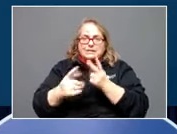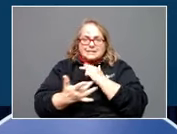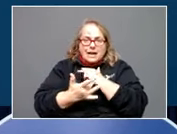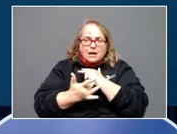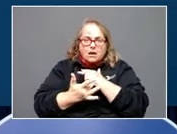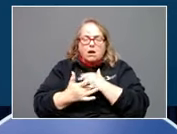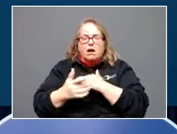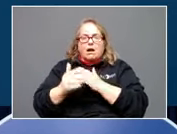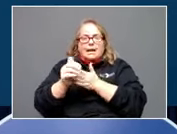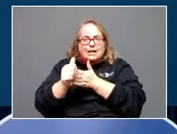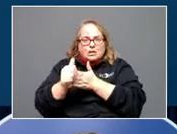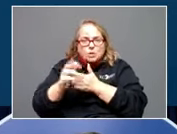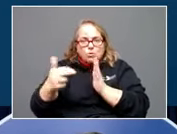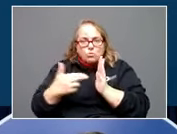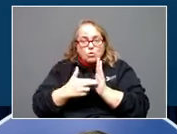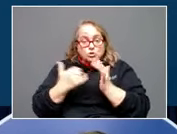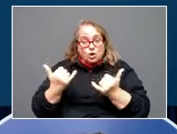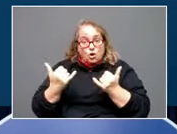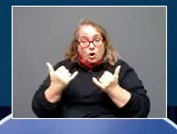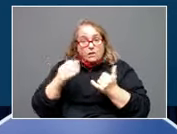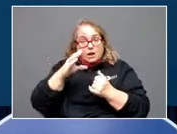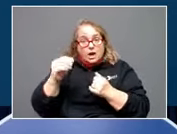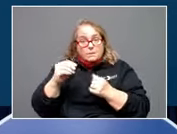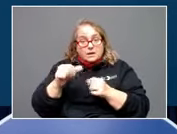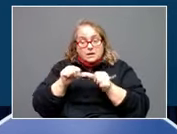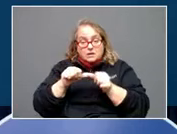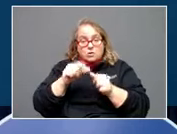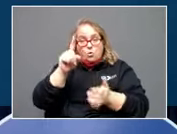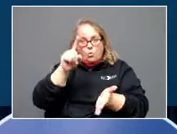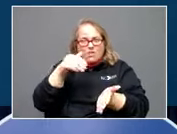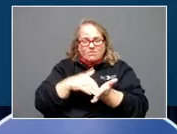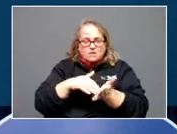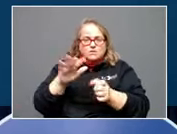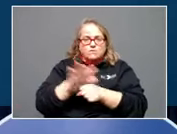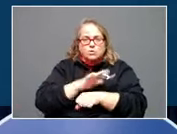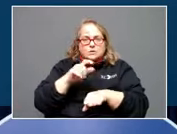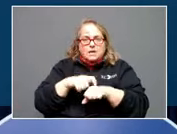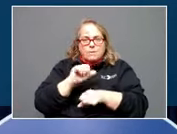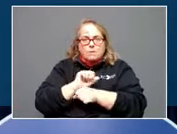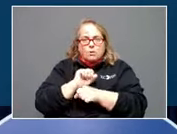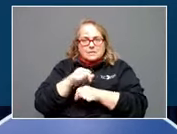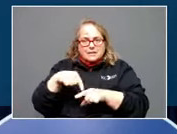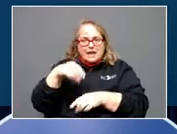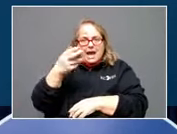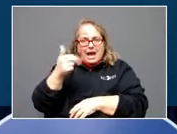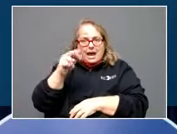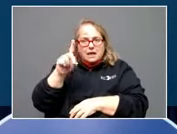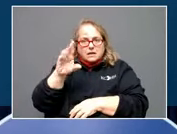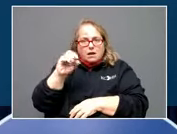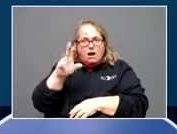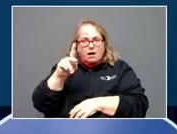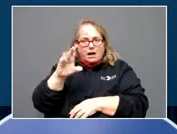roles. Currently, the company maintains over 1,000 full-time employees in Hancock County, including 875